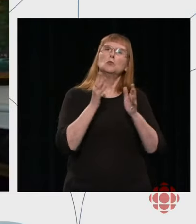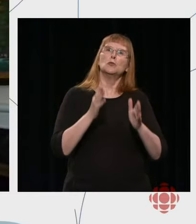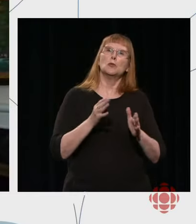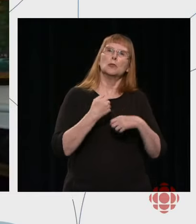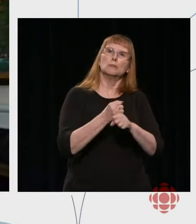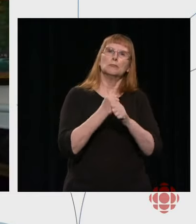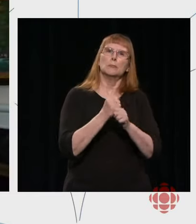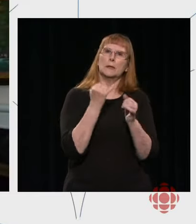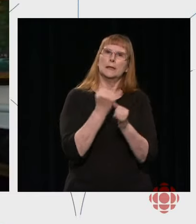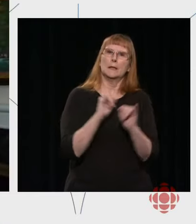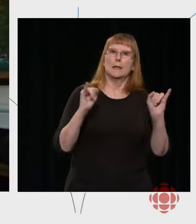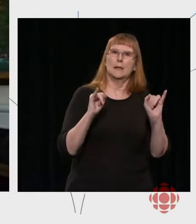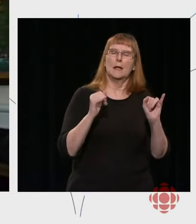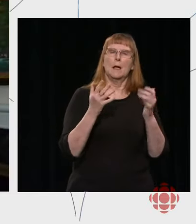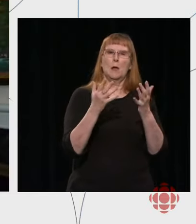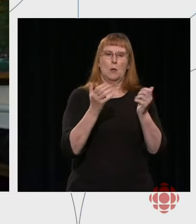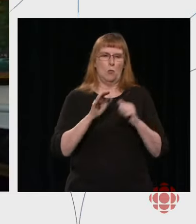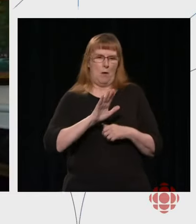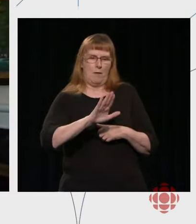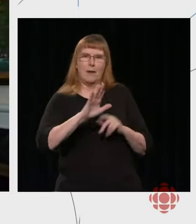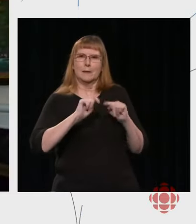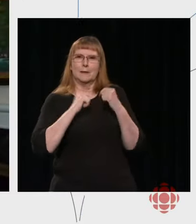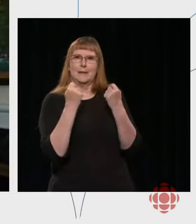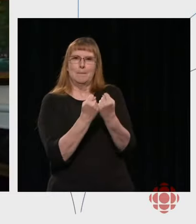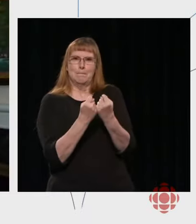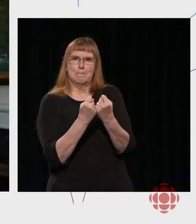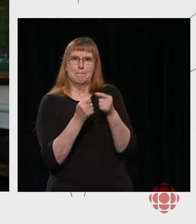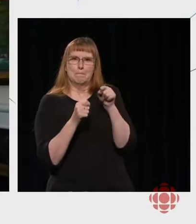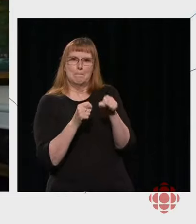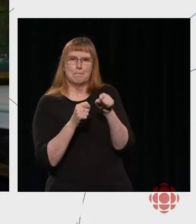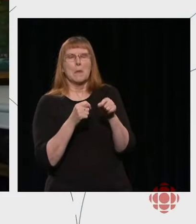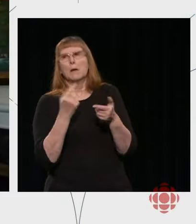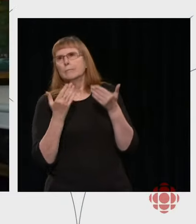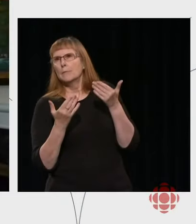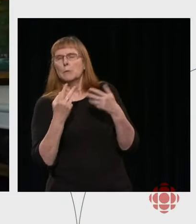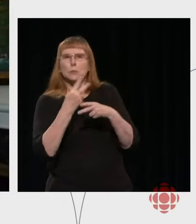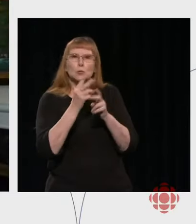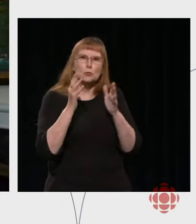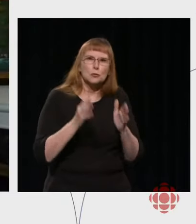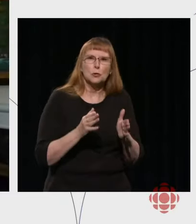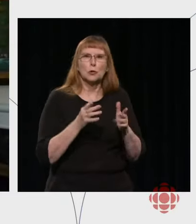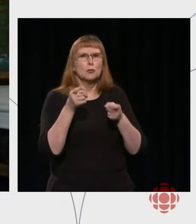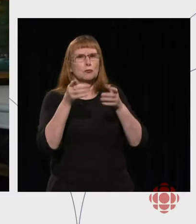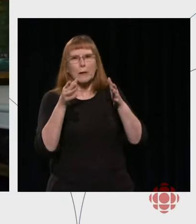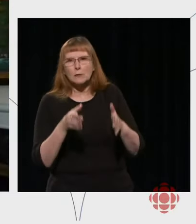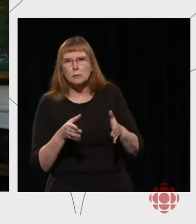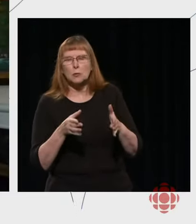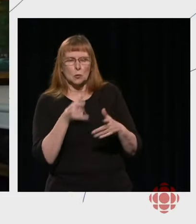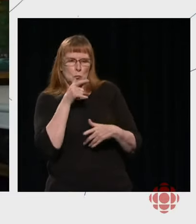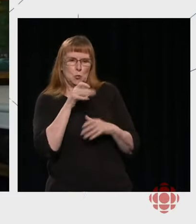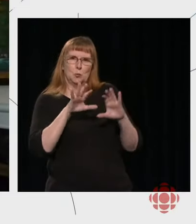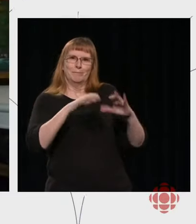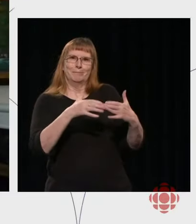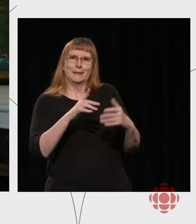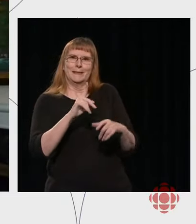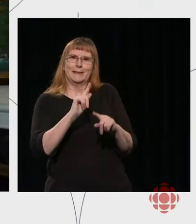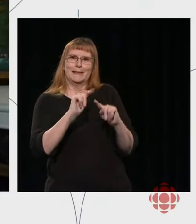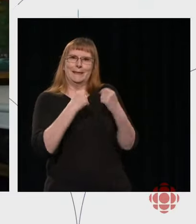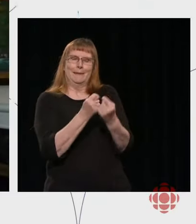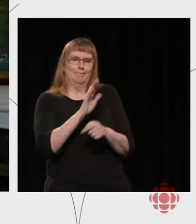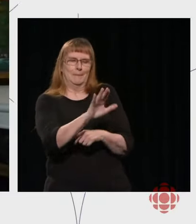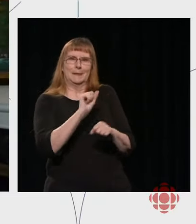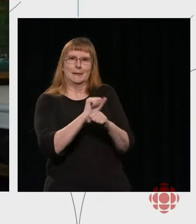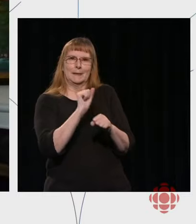creation position, so producer or director or anything we want, that position to